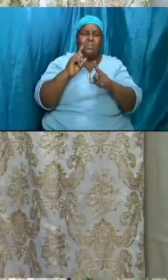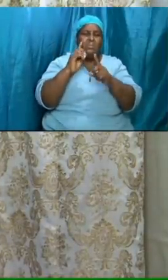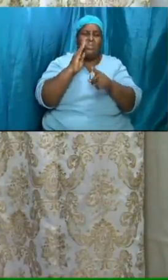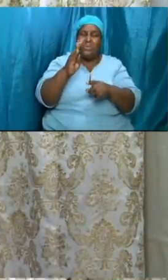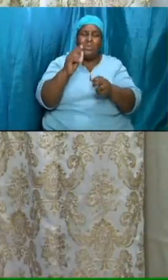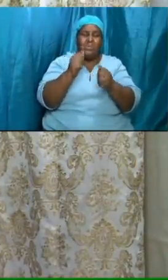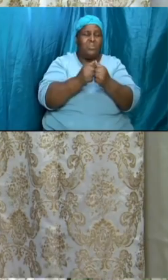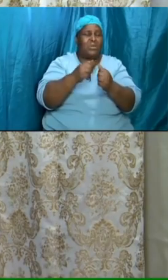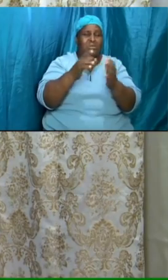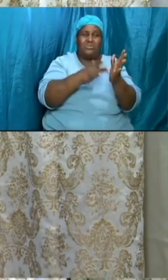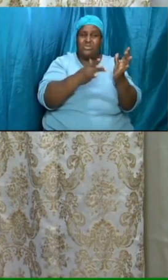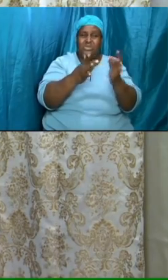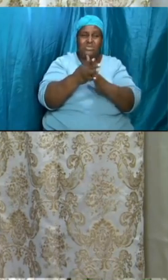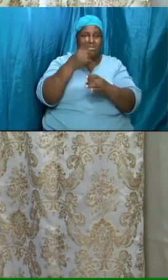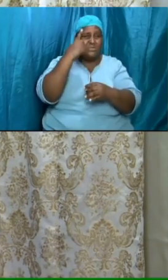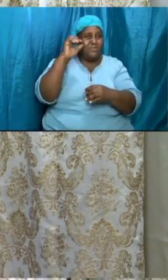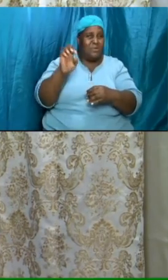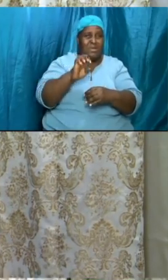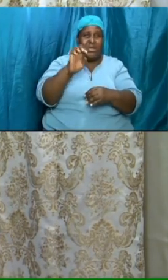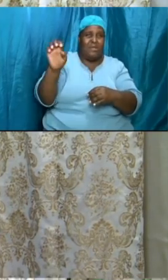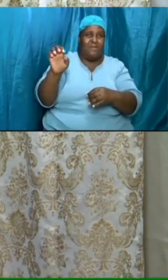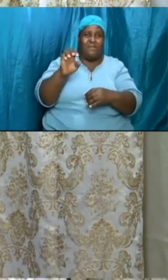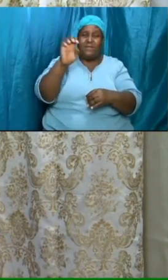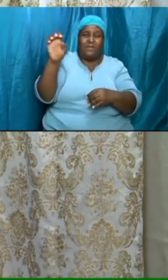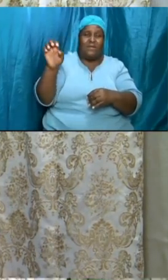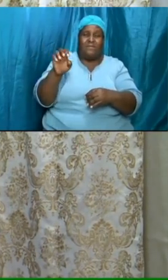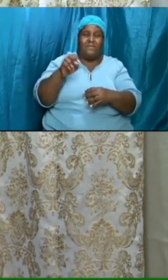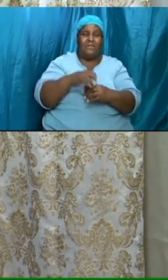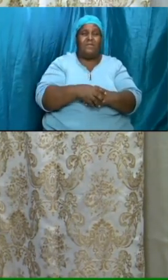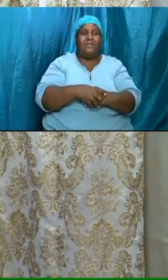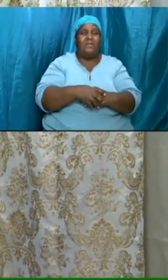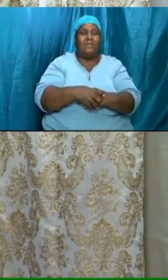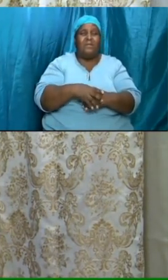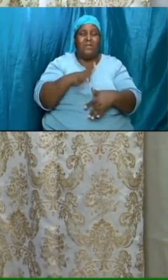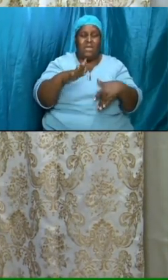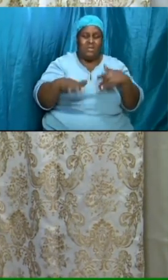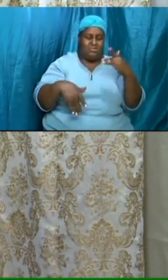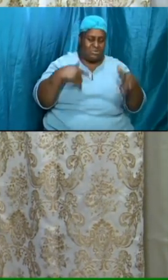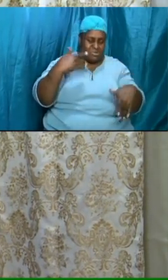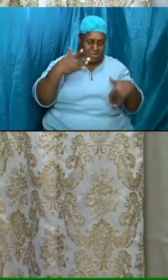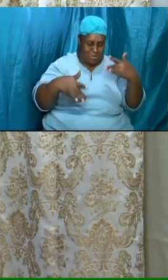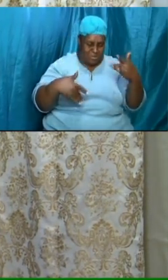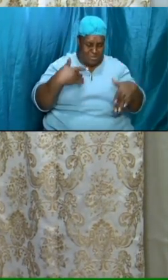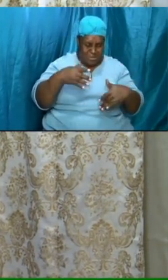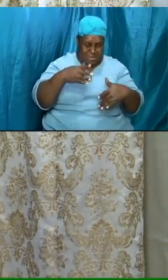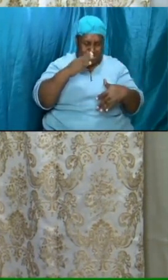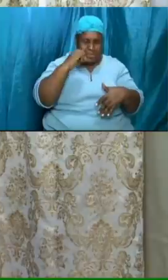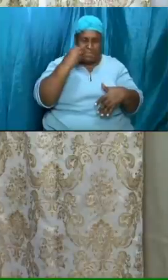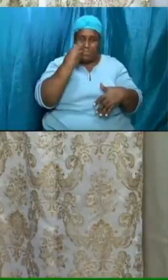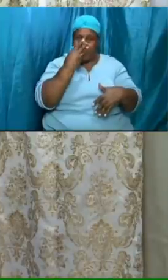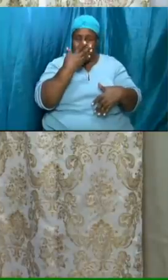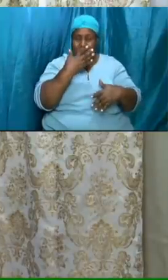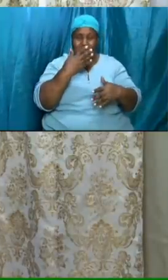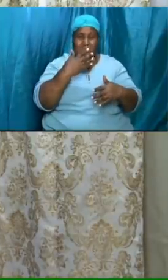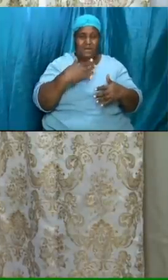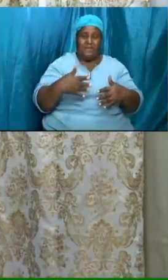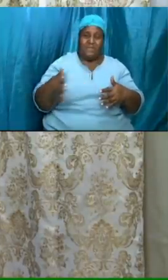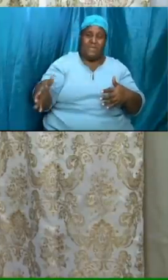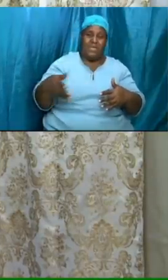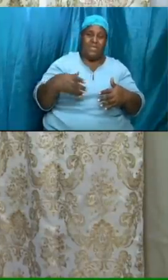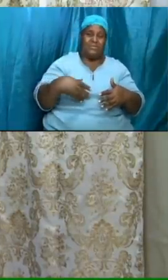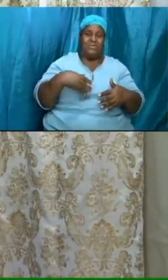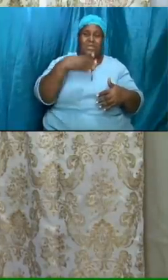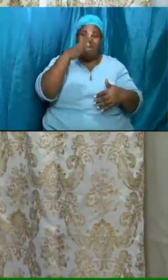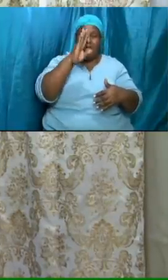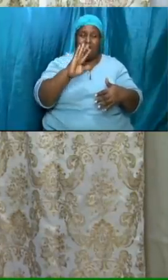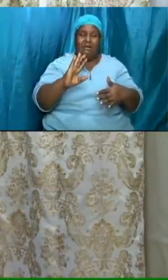and ever and ever enjoying the beauties of the things that he has in